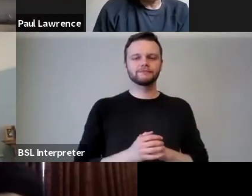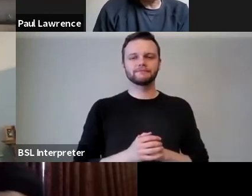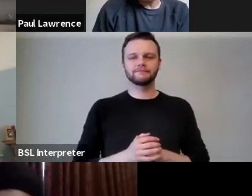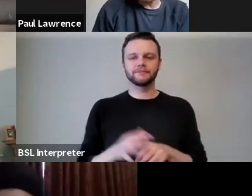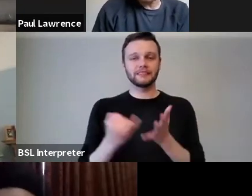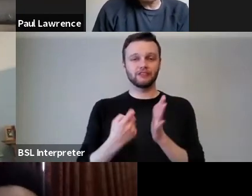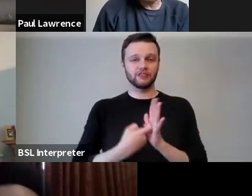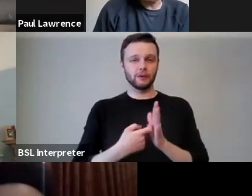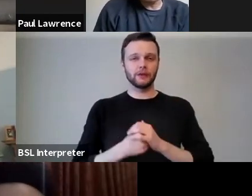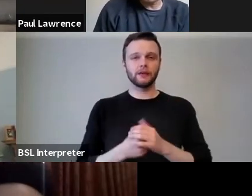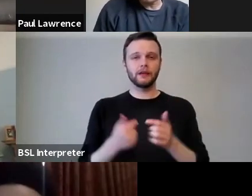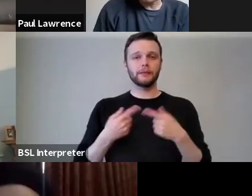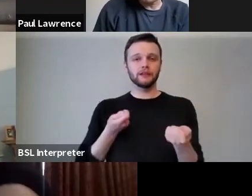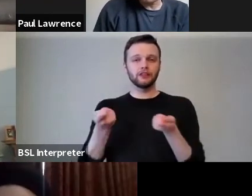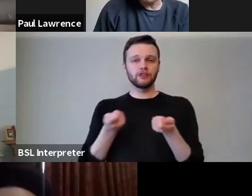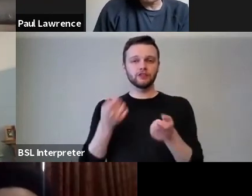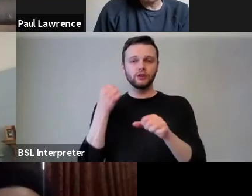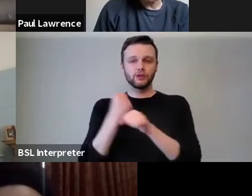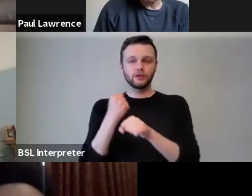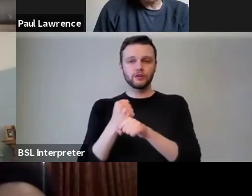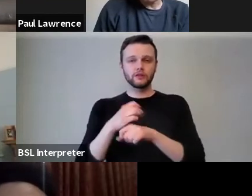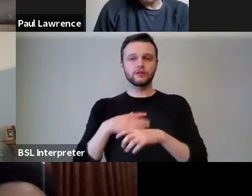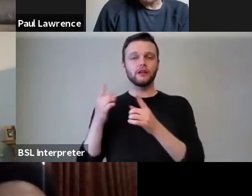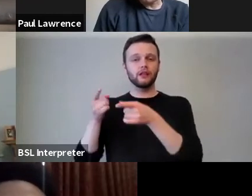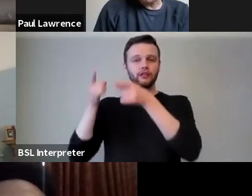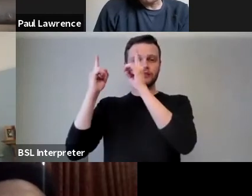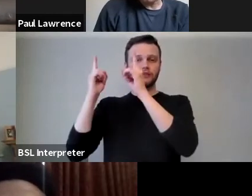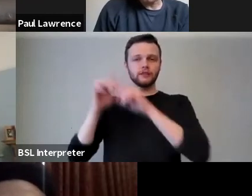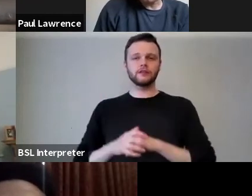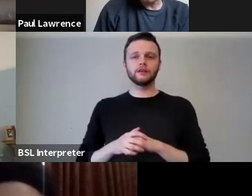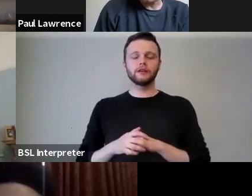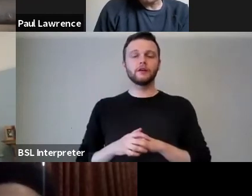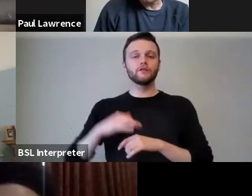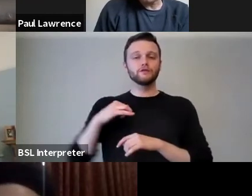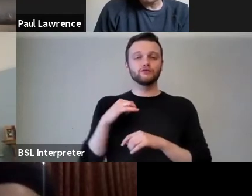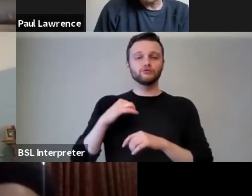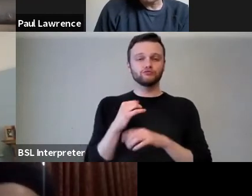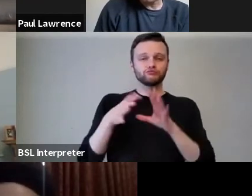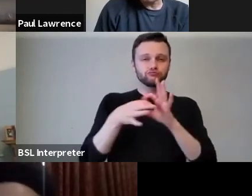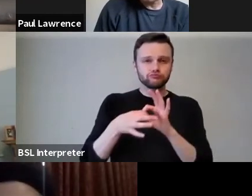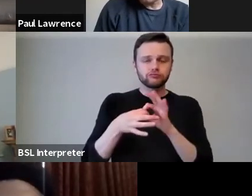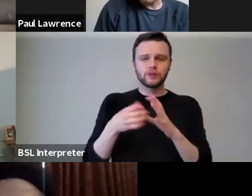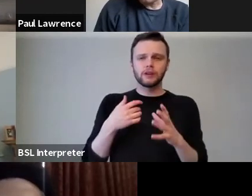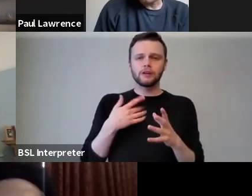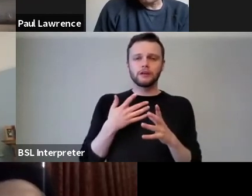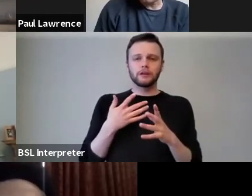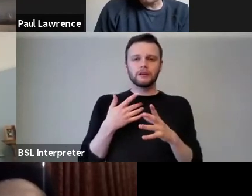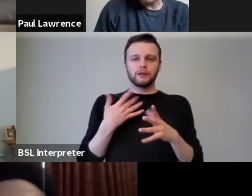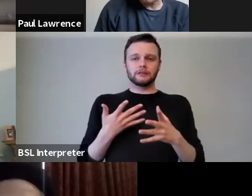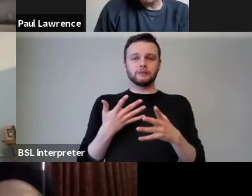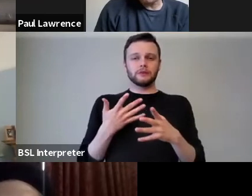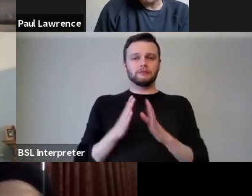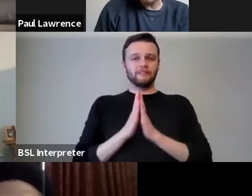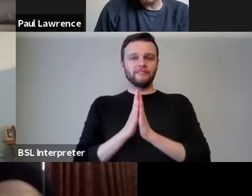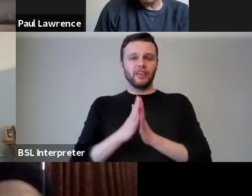and I am the Director General and the Chief Imam of the Scottish Alba Society, which is in a faith organisation that